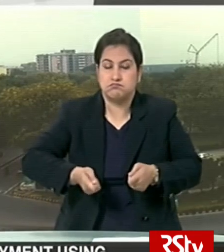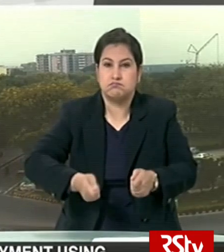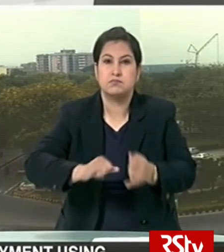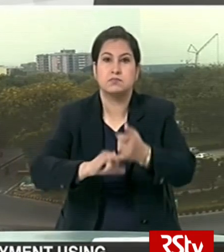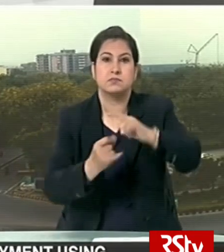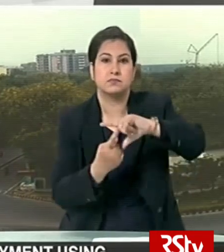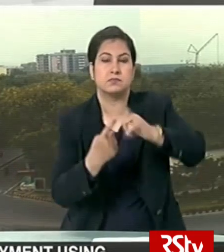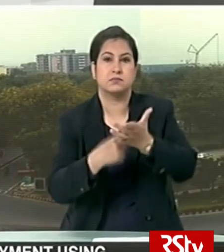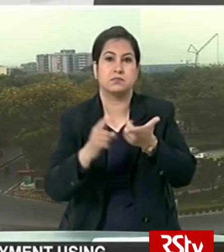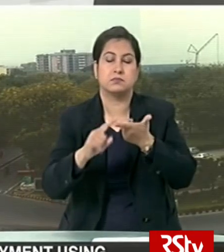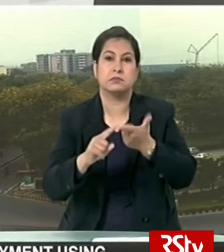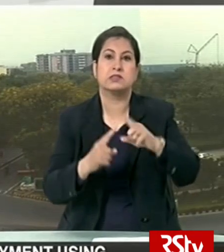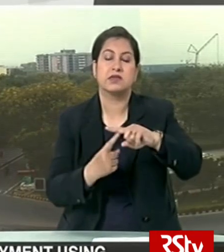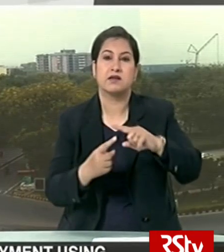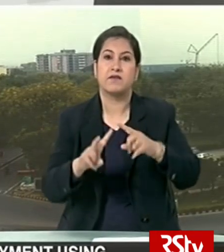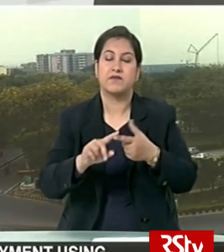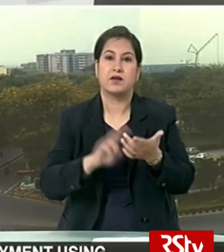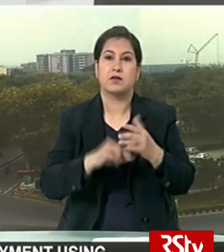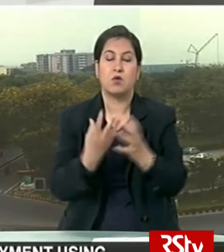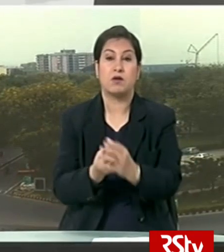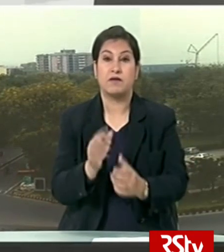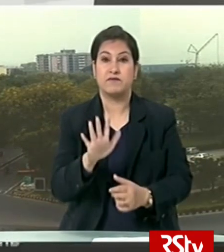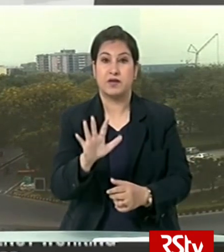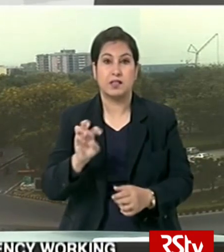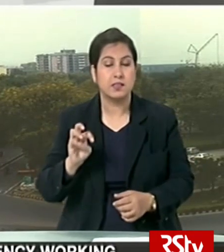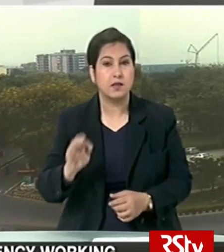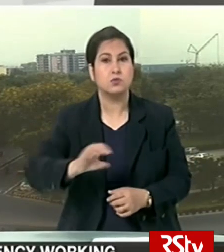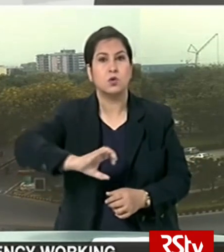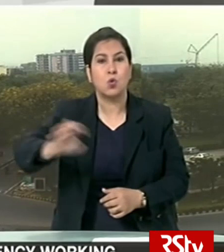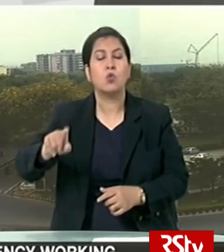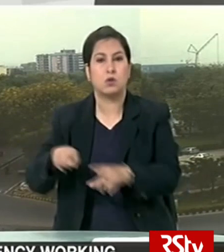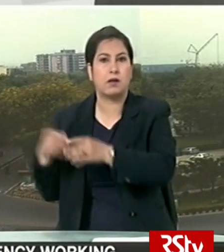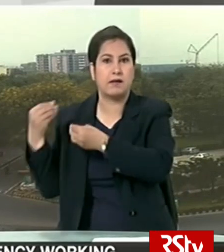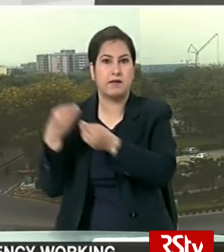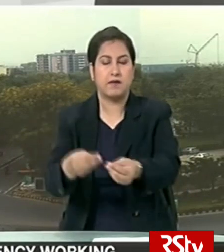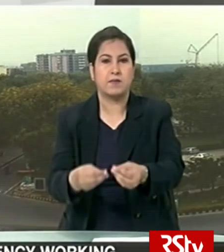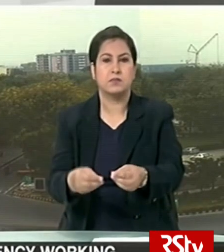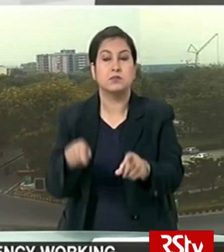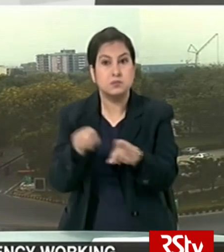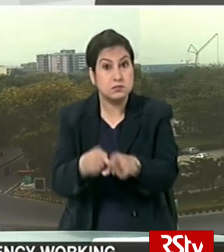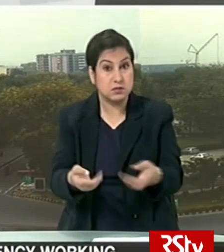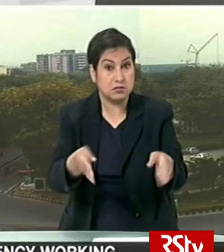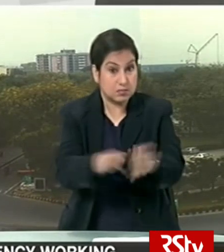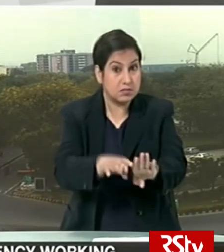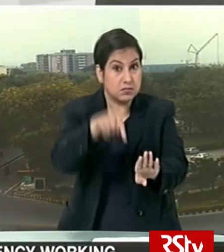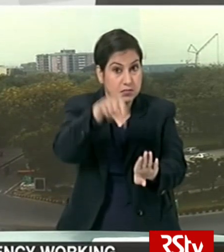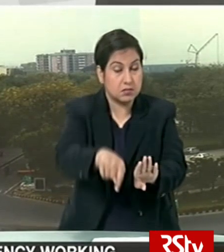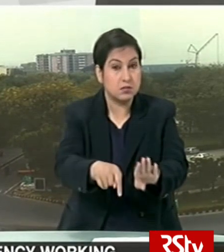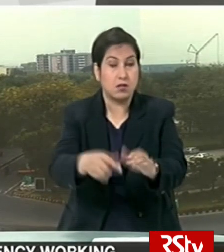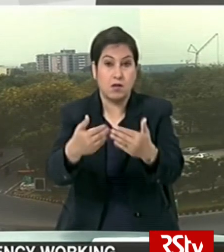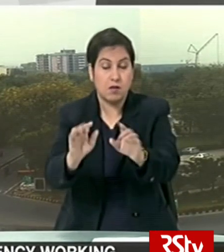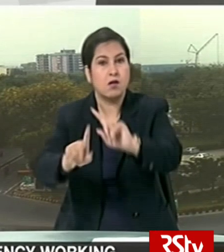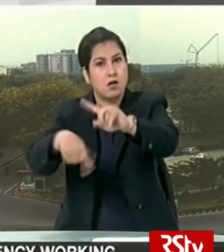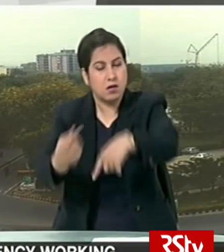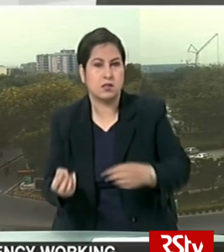avail of the 5,000 crore special credit facility through which once the lockdown is lifted they can start their business